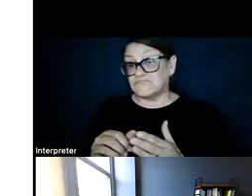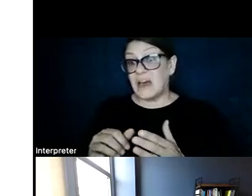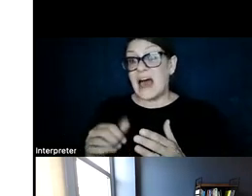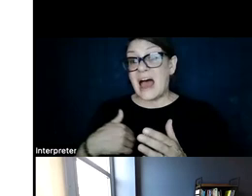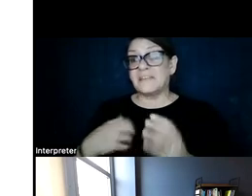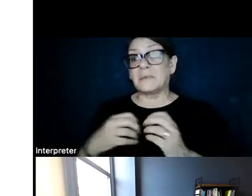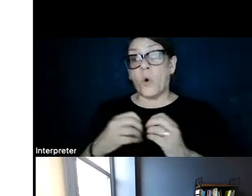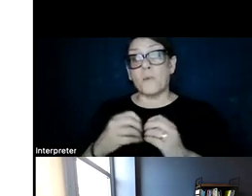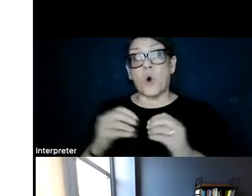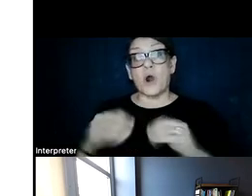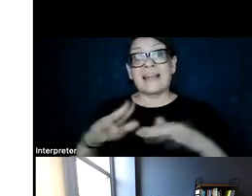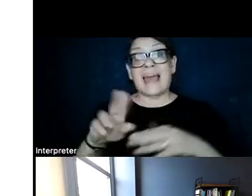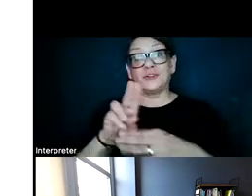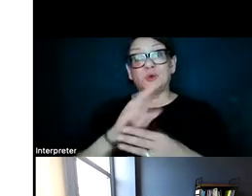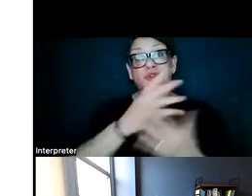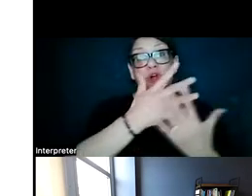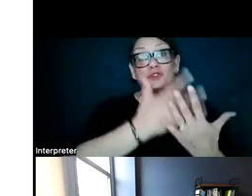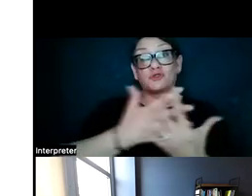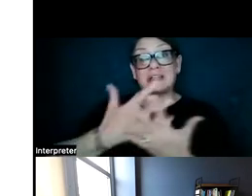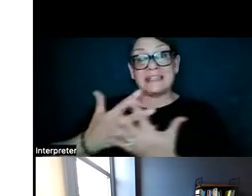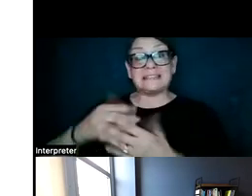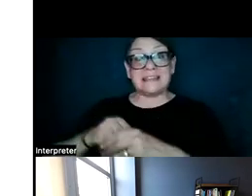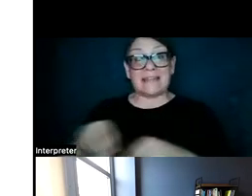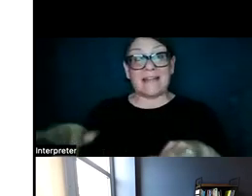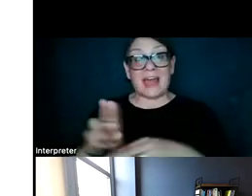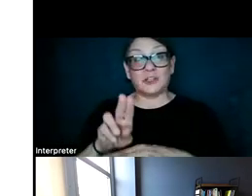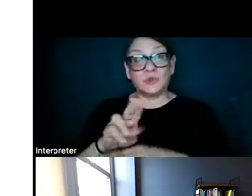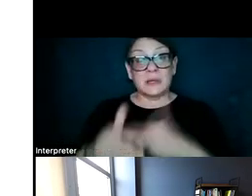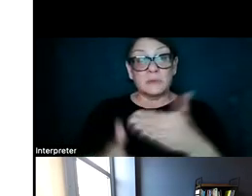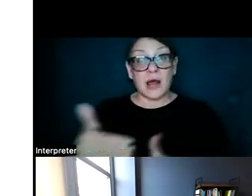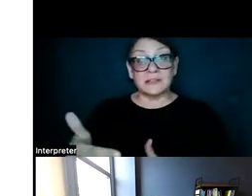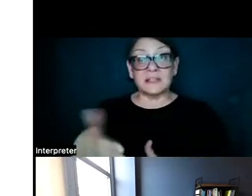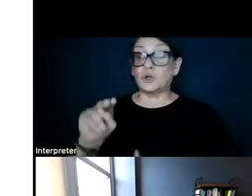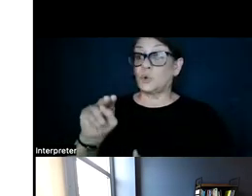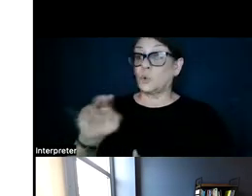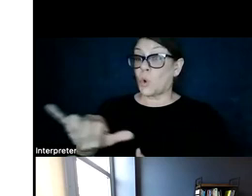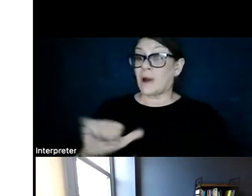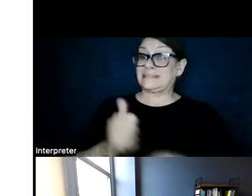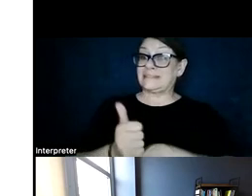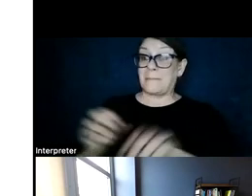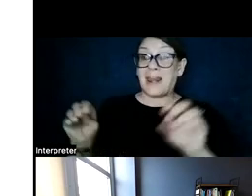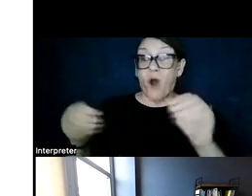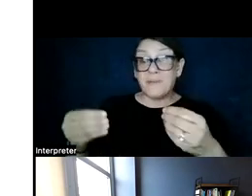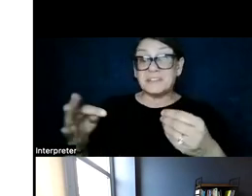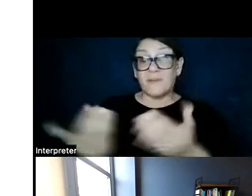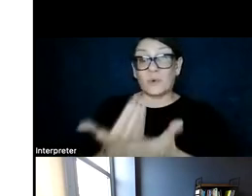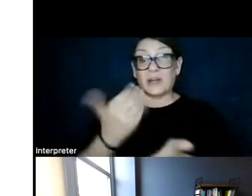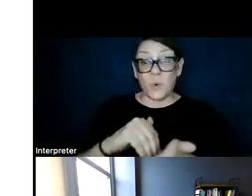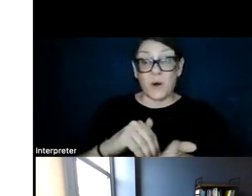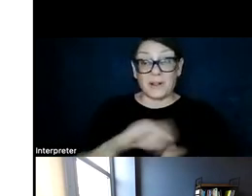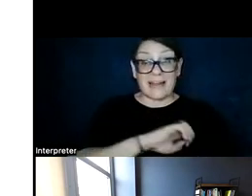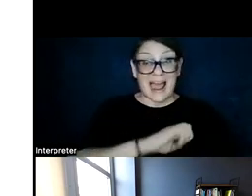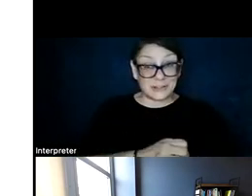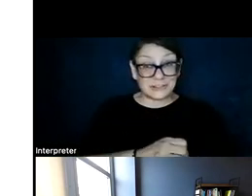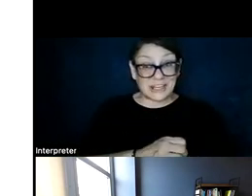in the California resource planning process. New York has actually created an office of renewable energy siting to